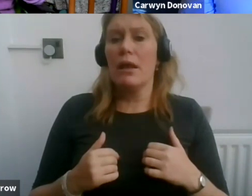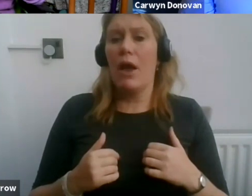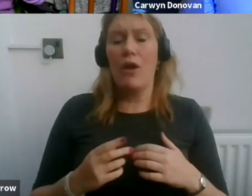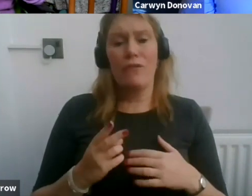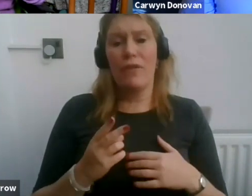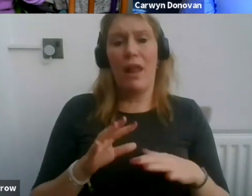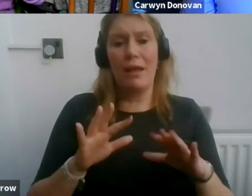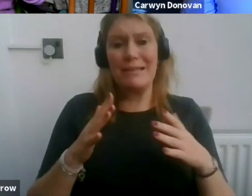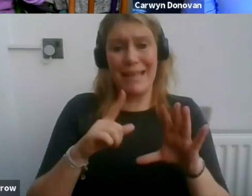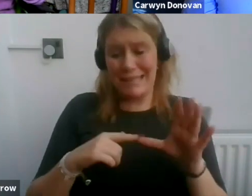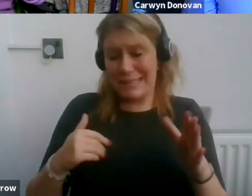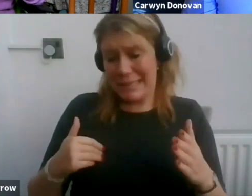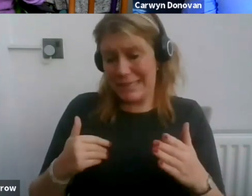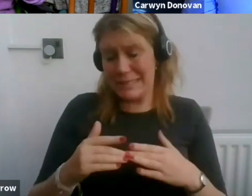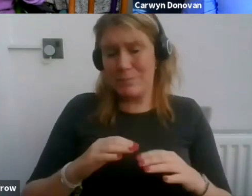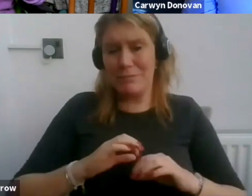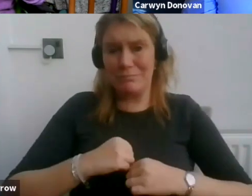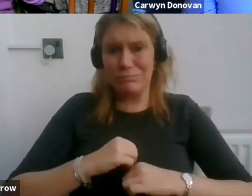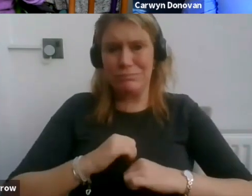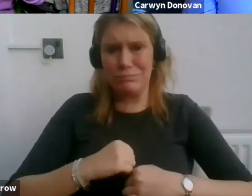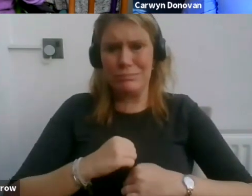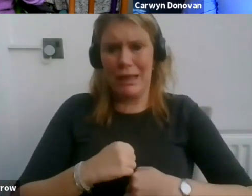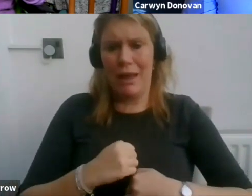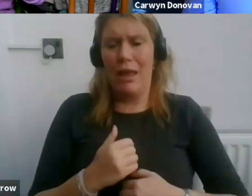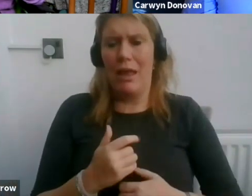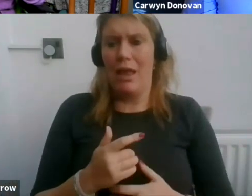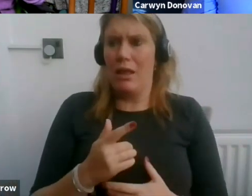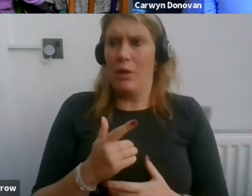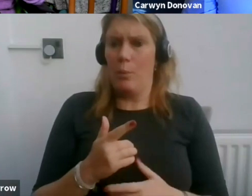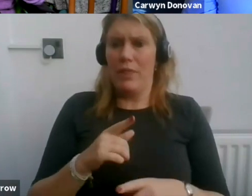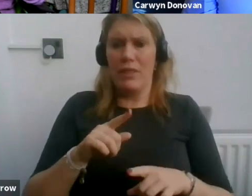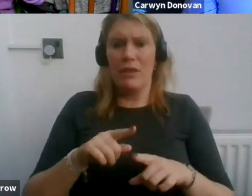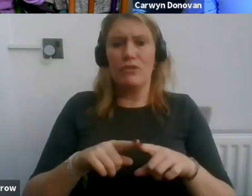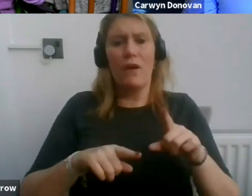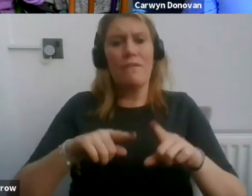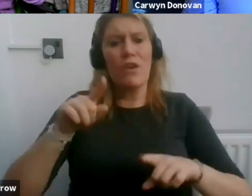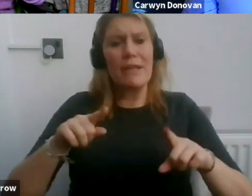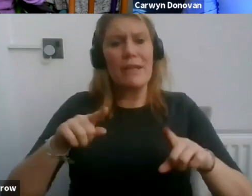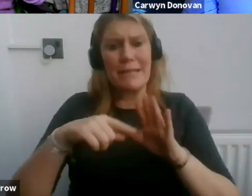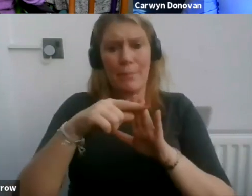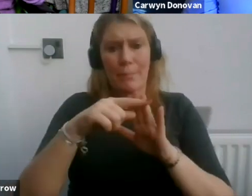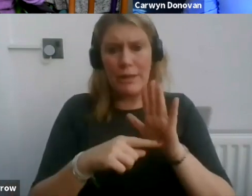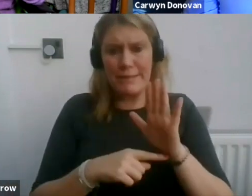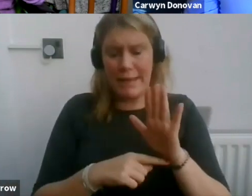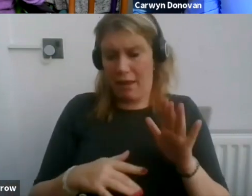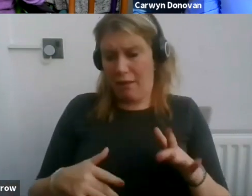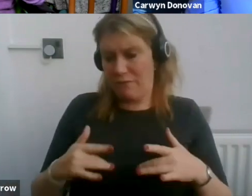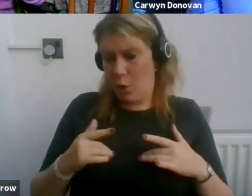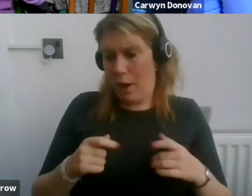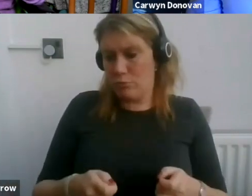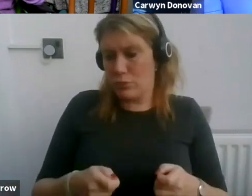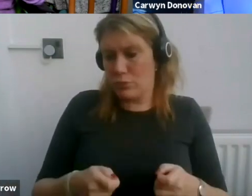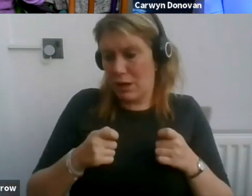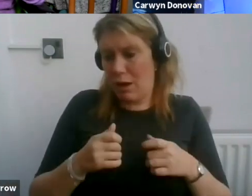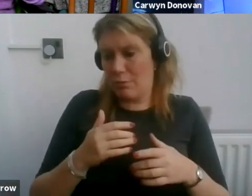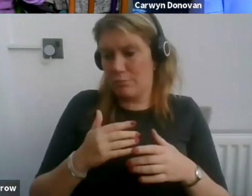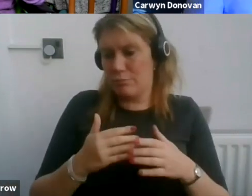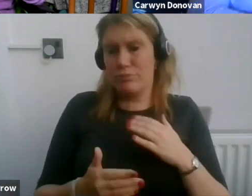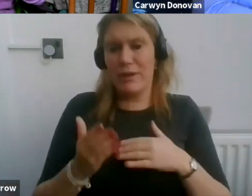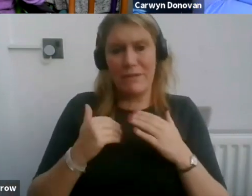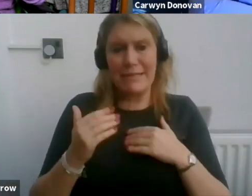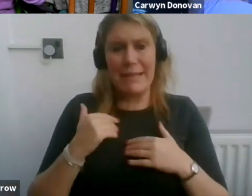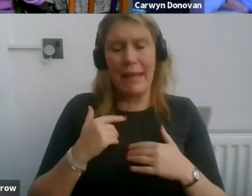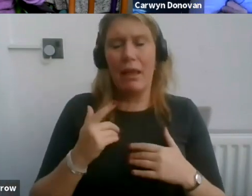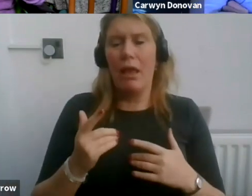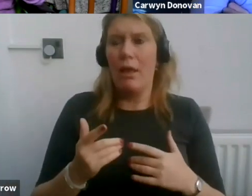had their creative case for diversity policy, I think I touched on in the previous session it was about diversity but